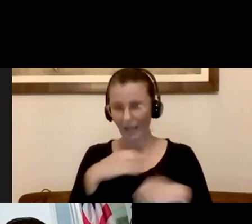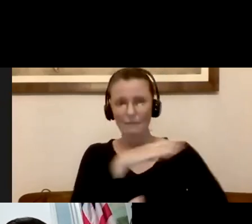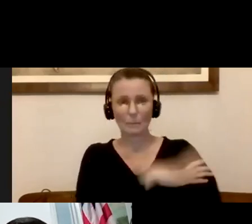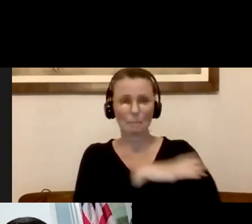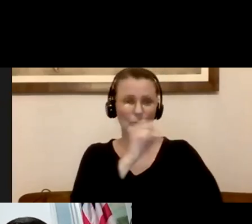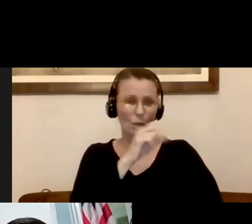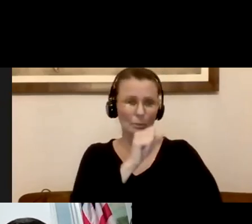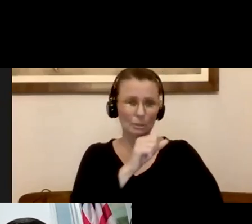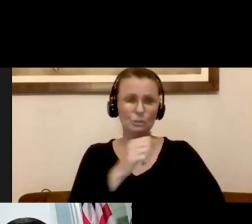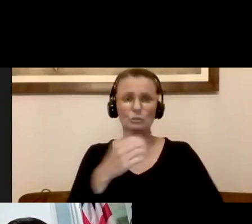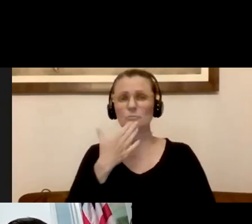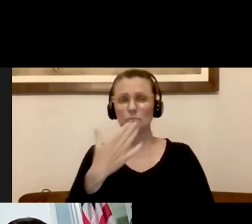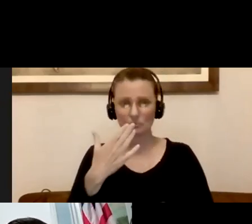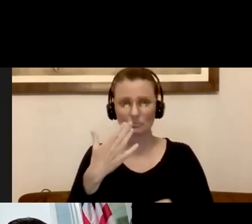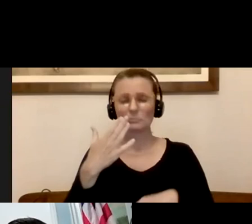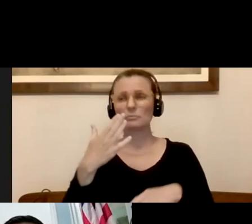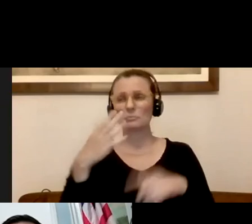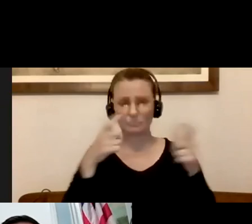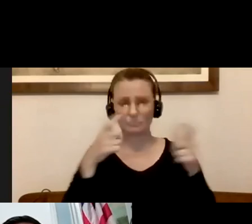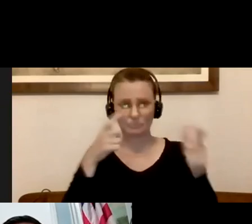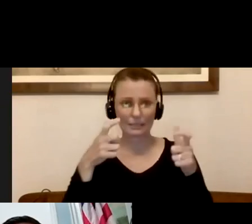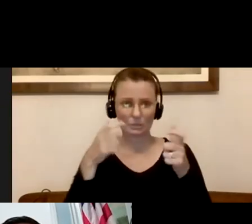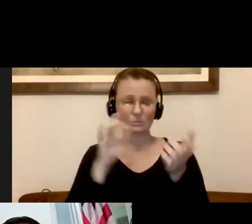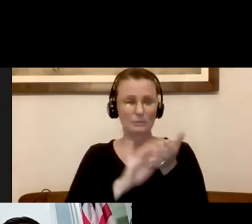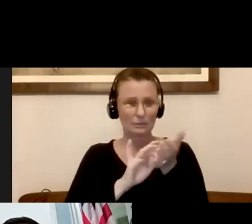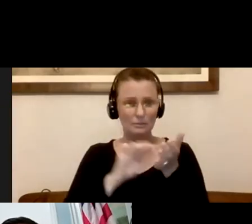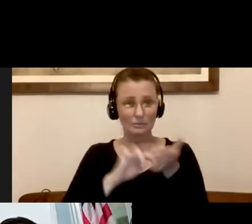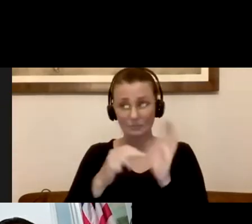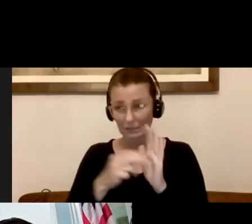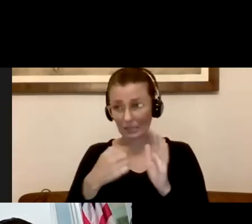managed with medication. Does that still make me more susceptible to the virus?